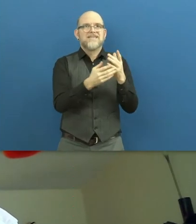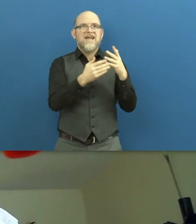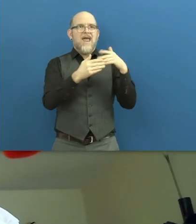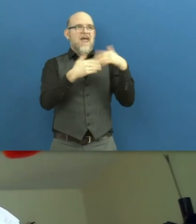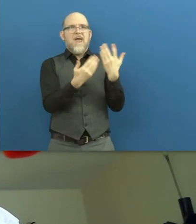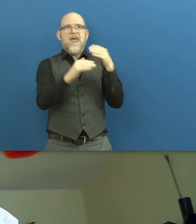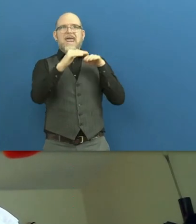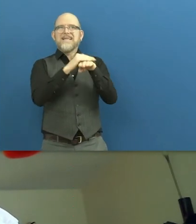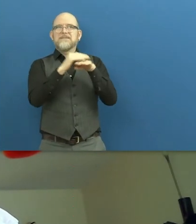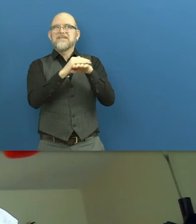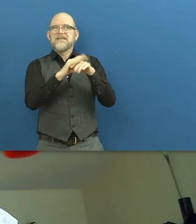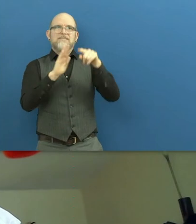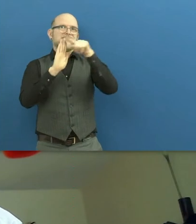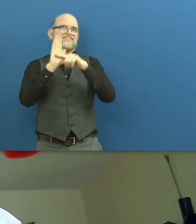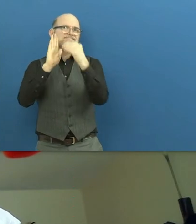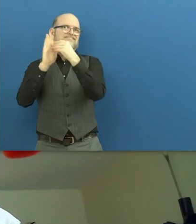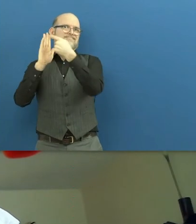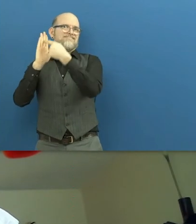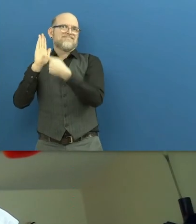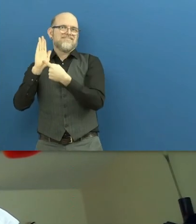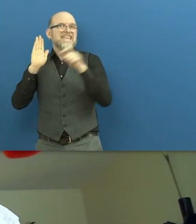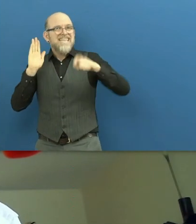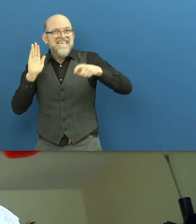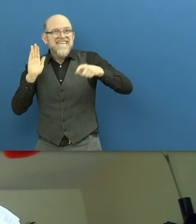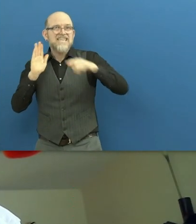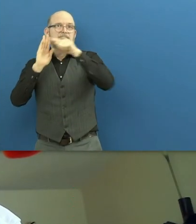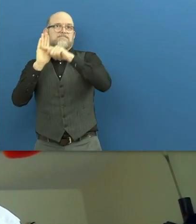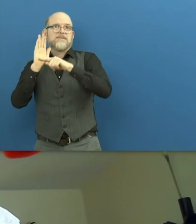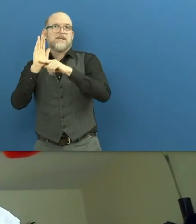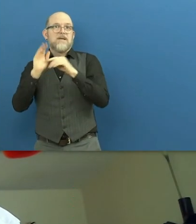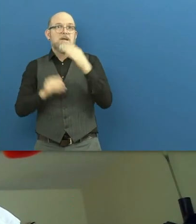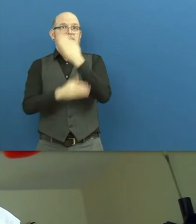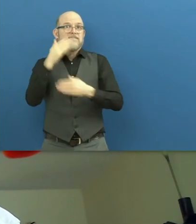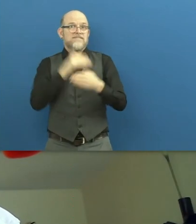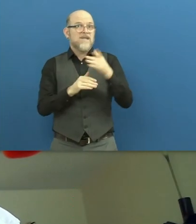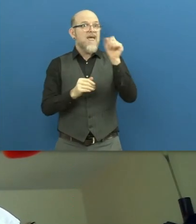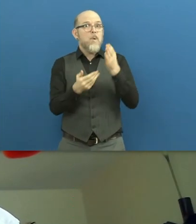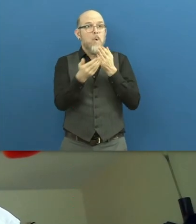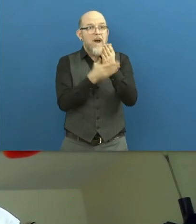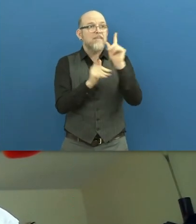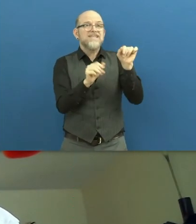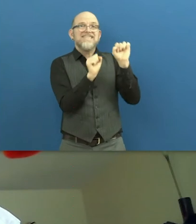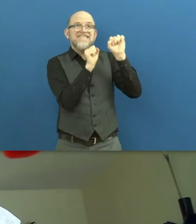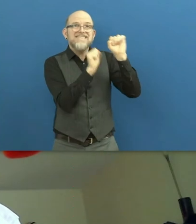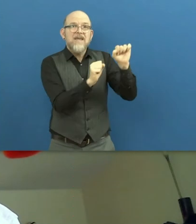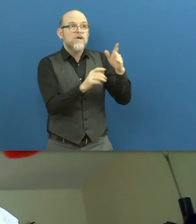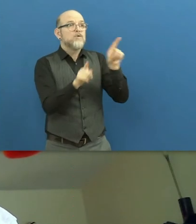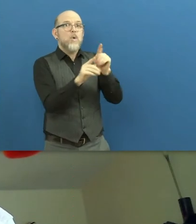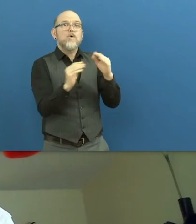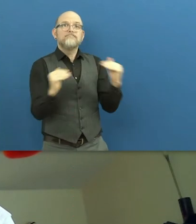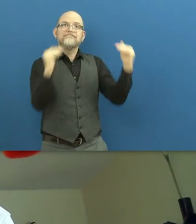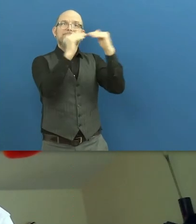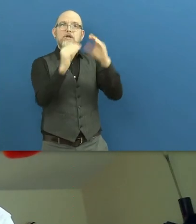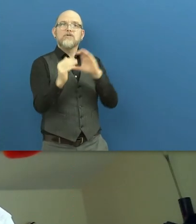accessibility, and the availability of laws and policies that protect the right of persons with disabilities to access opportunities on an